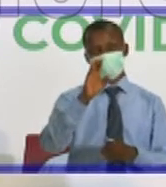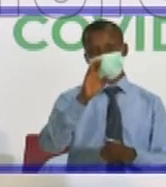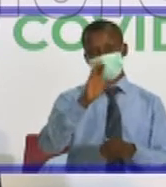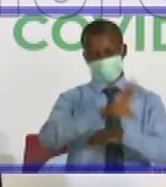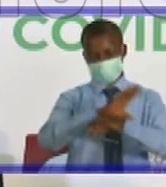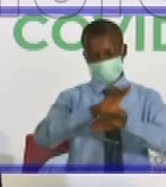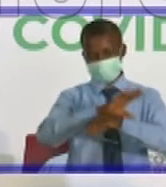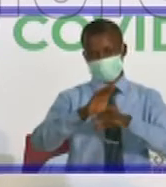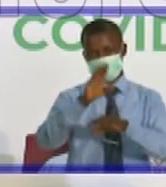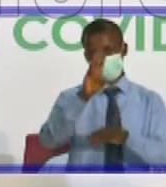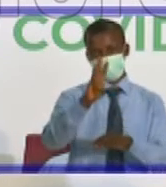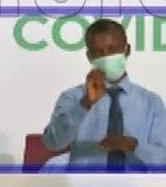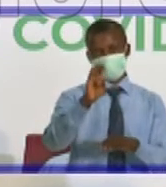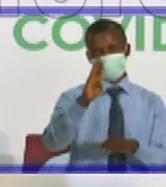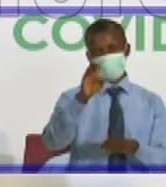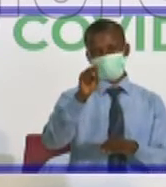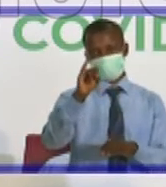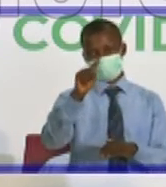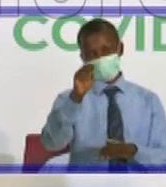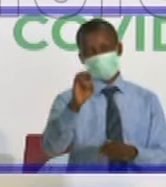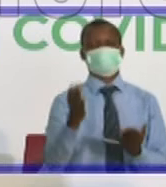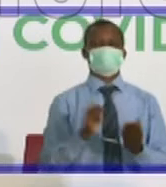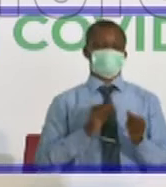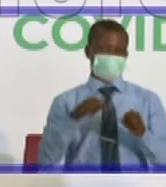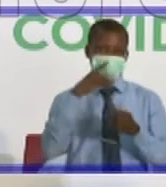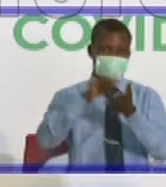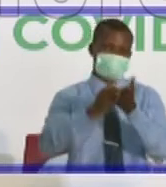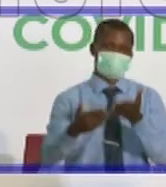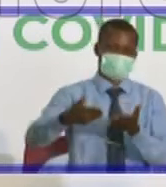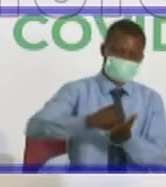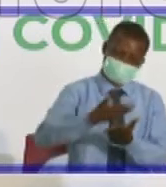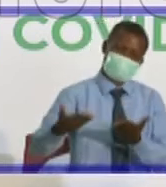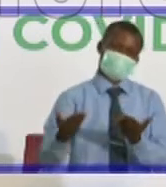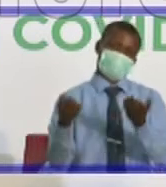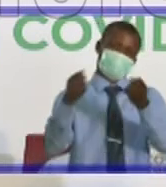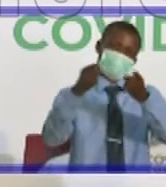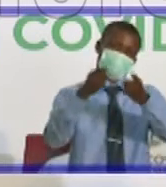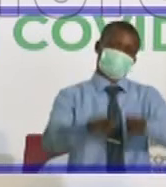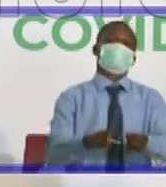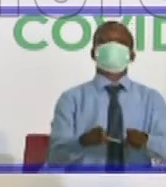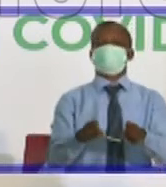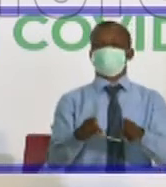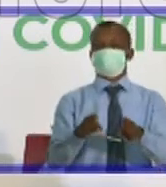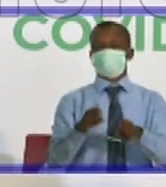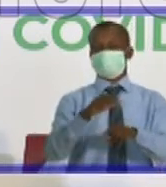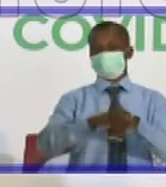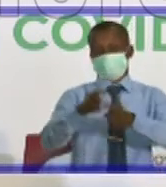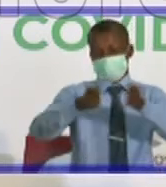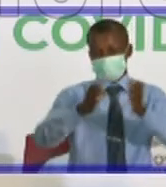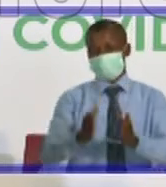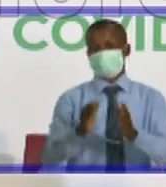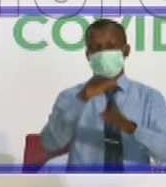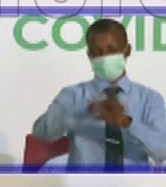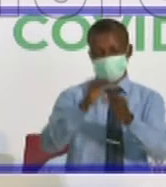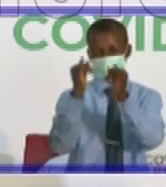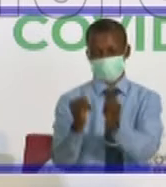Like I said, there have been new signs emerging about the duration of infectivity of individual patients,